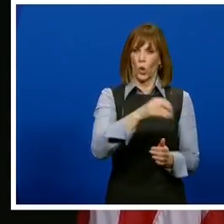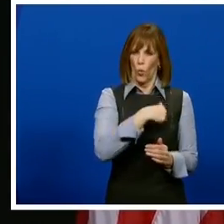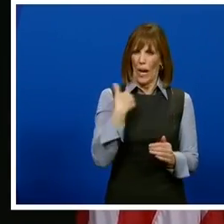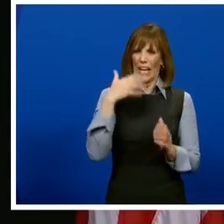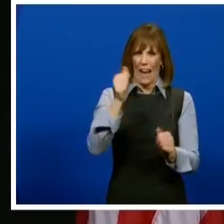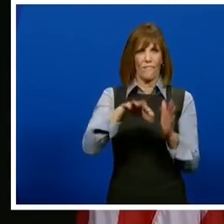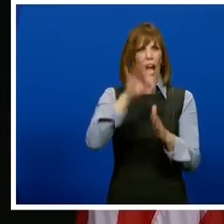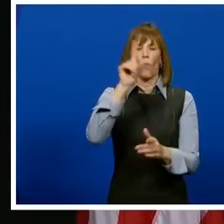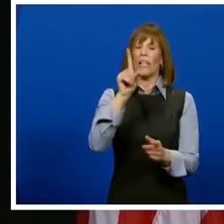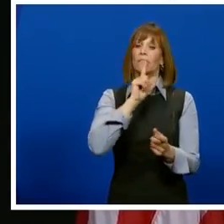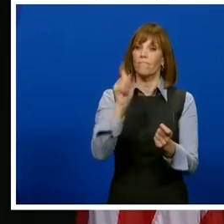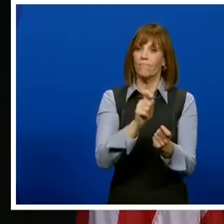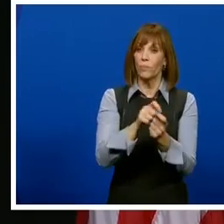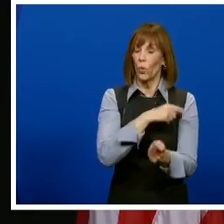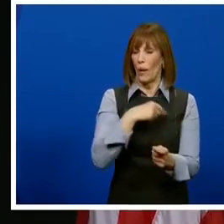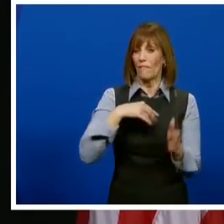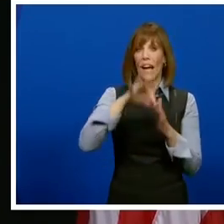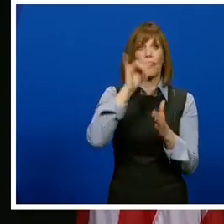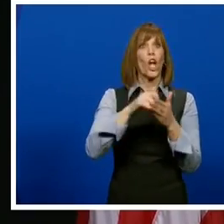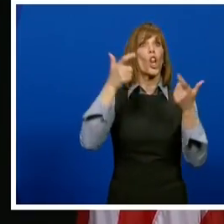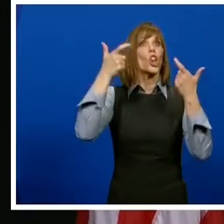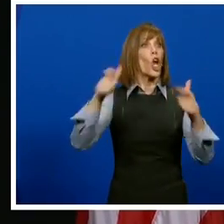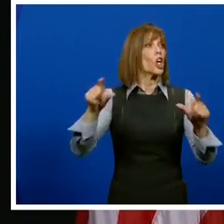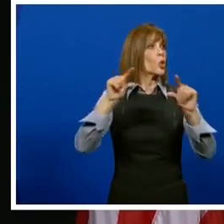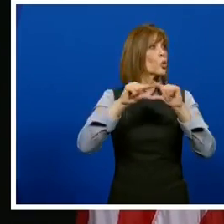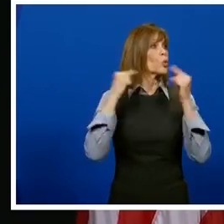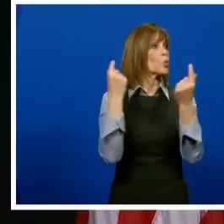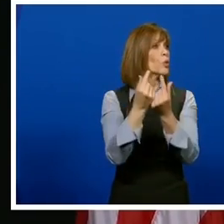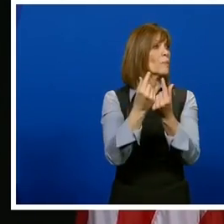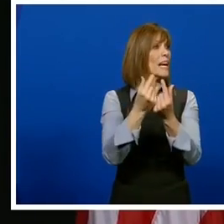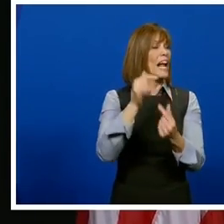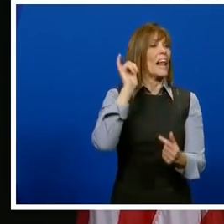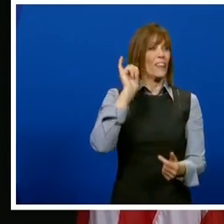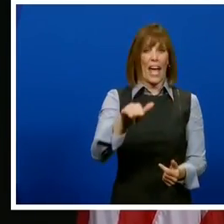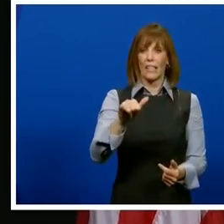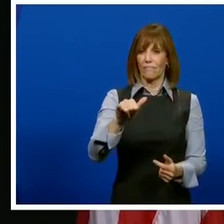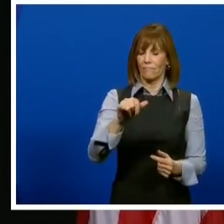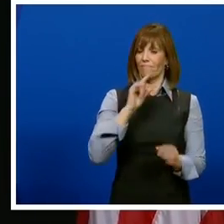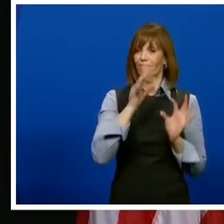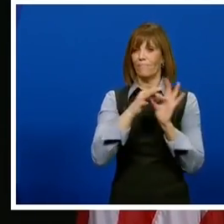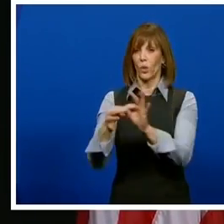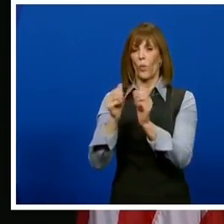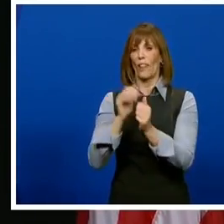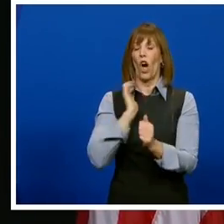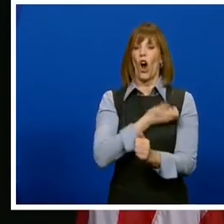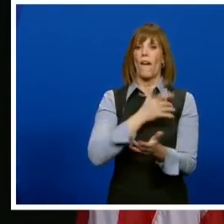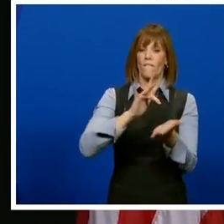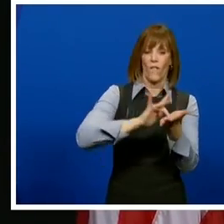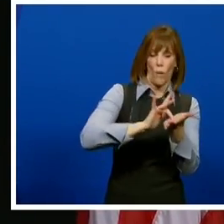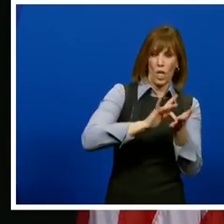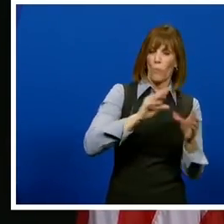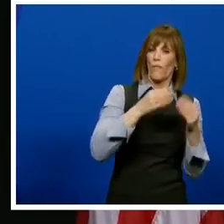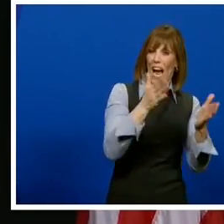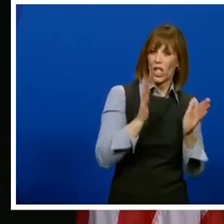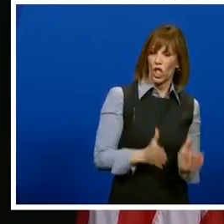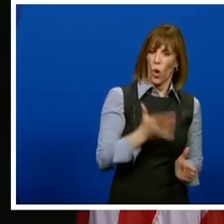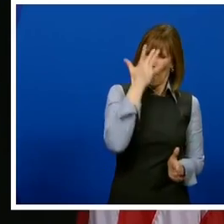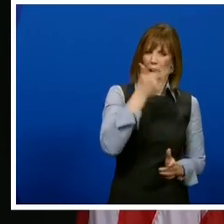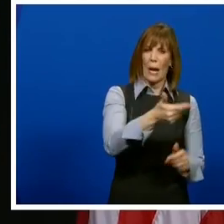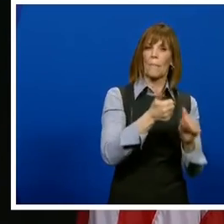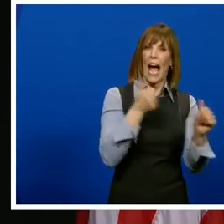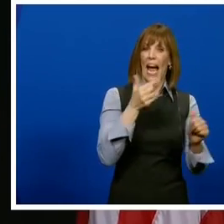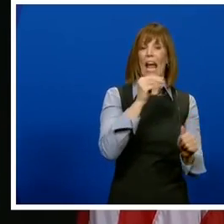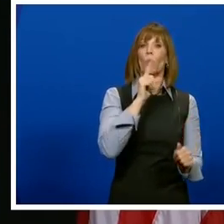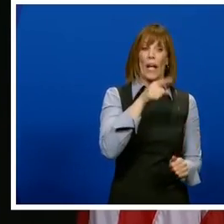get to the bottom of it. And what we found was the largest percentage, I think it was over 70%, was tied to our pharmacy providers. And so then we